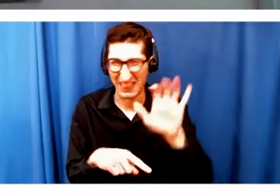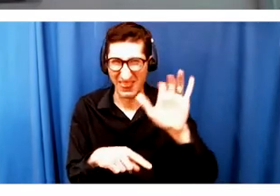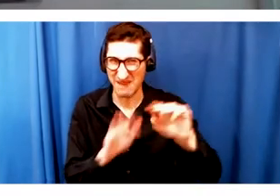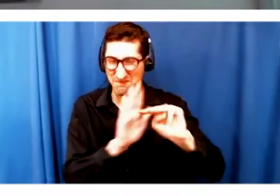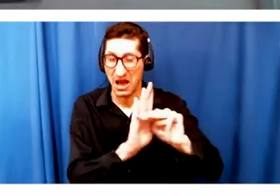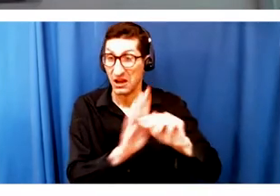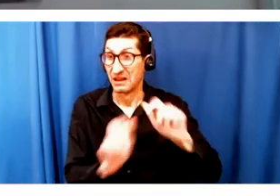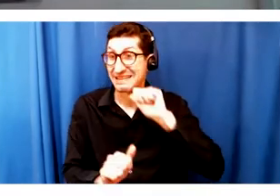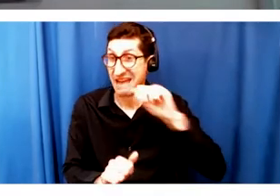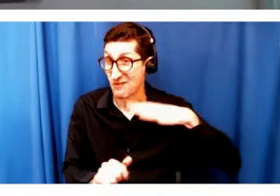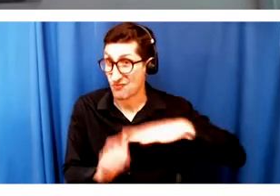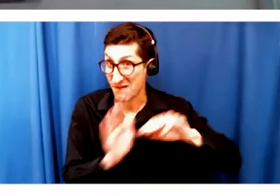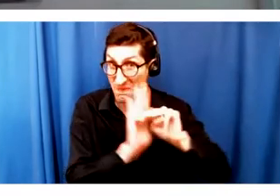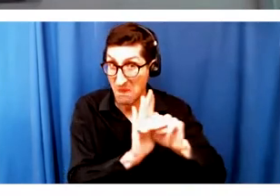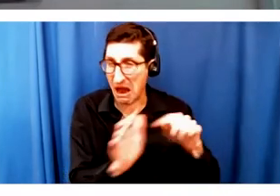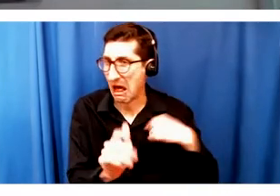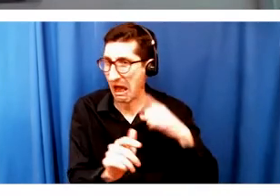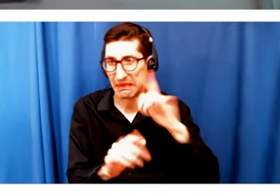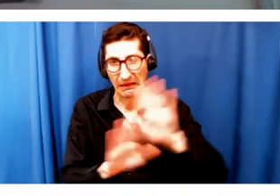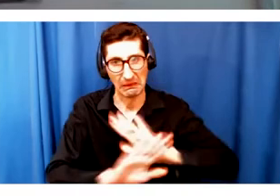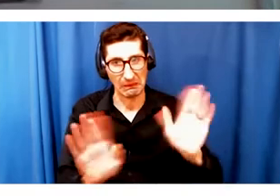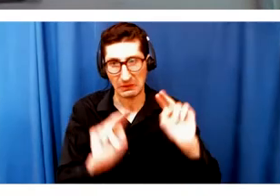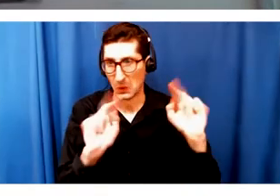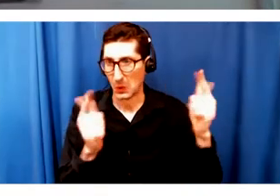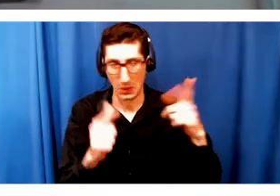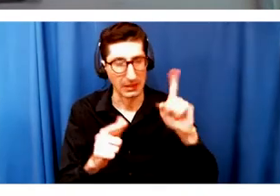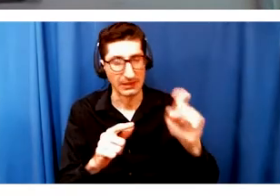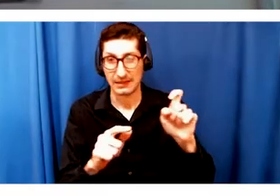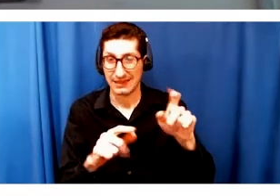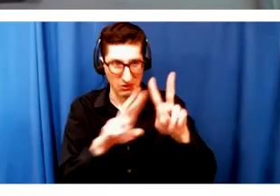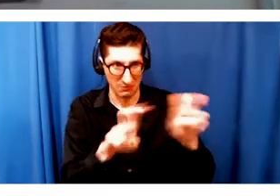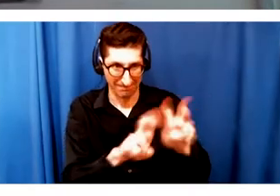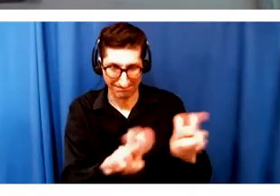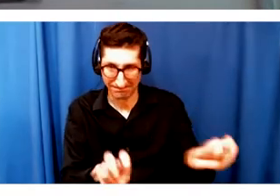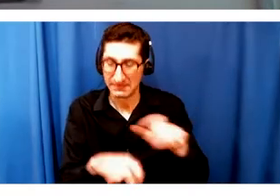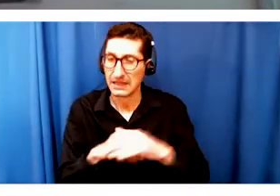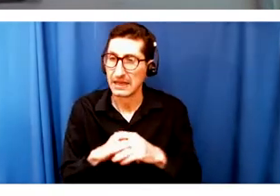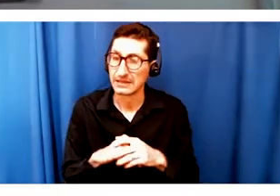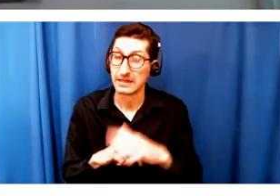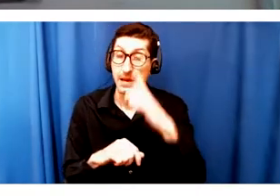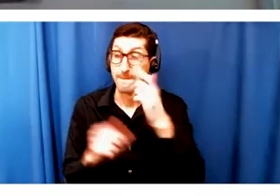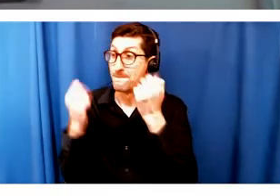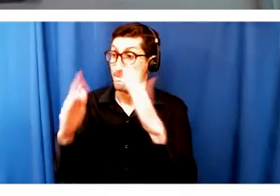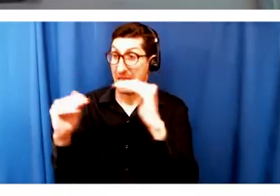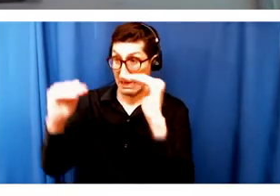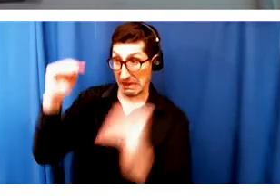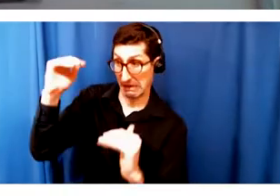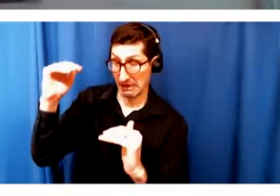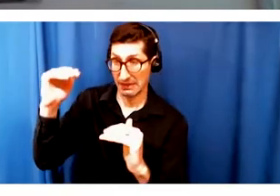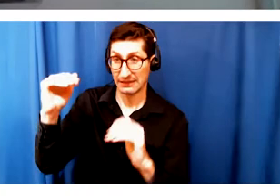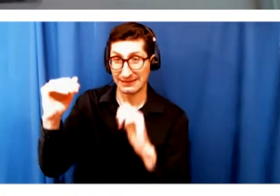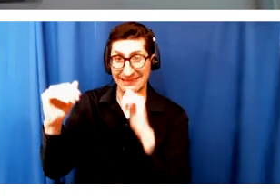model is broken and needs to be relooked at. And many of the inequities that we struggle with come from that structure.